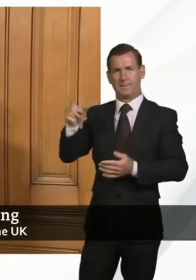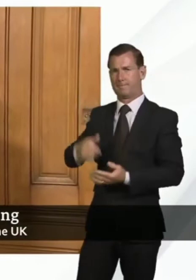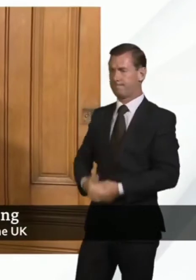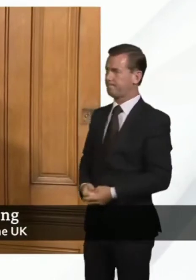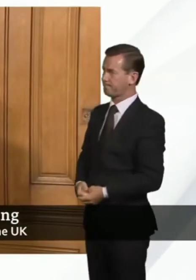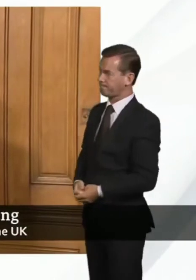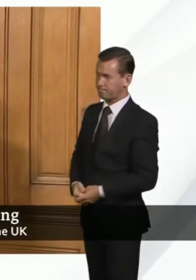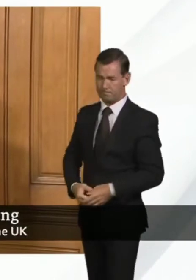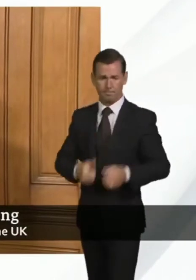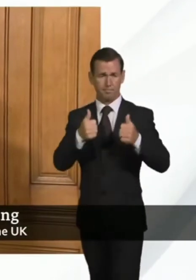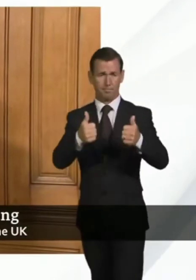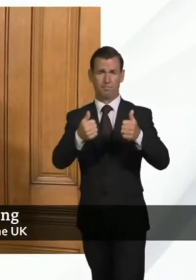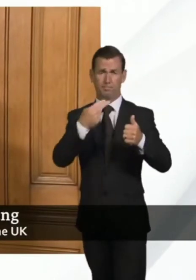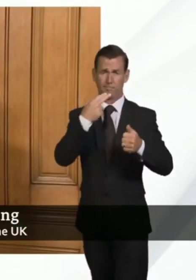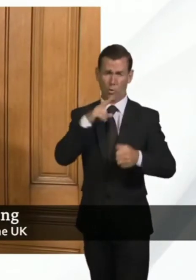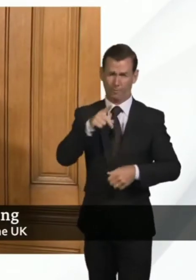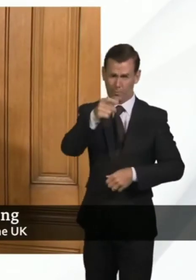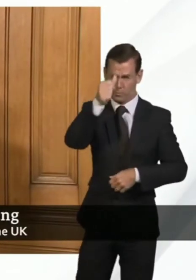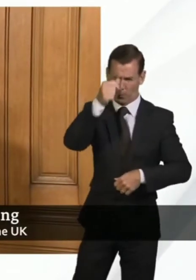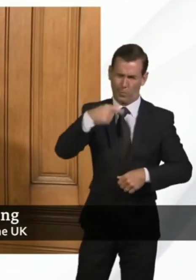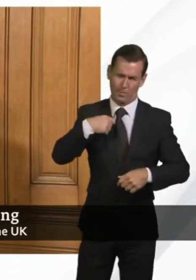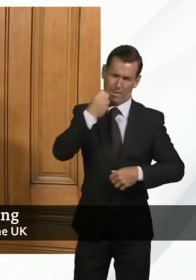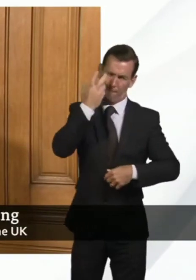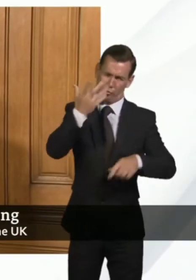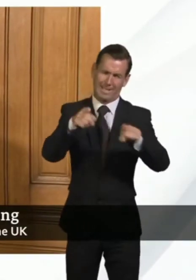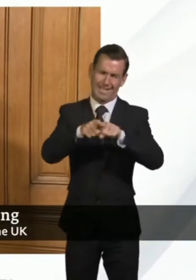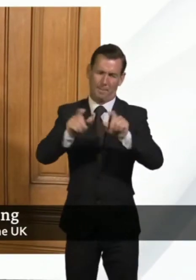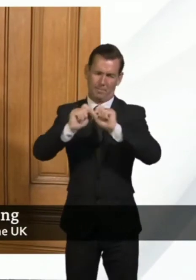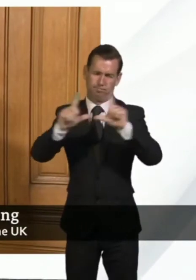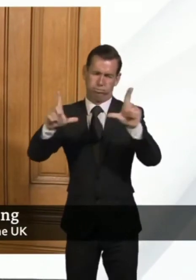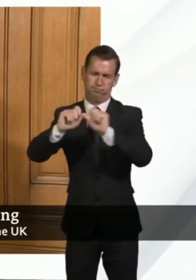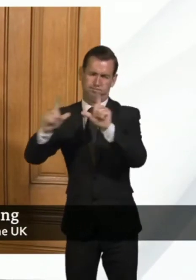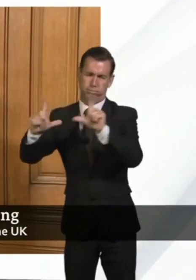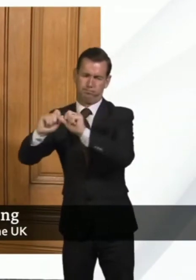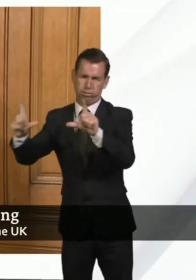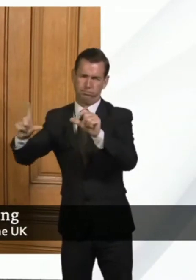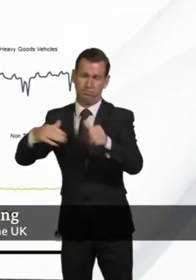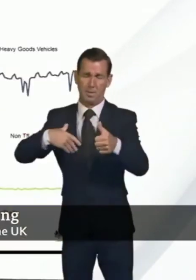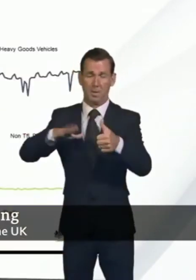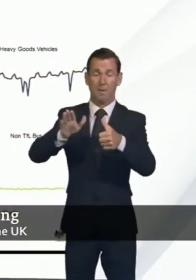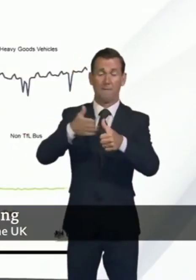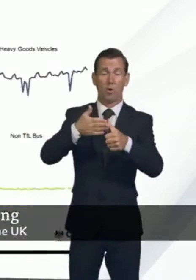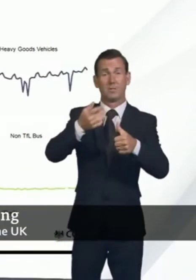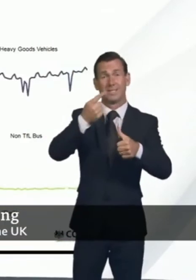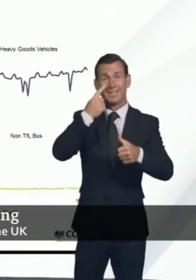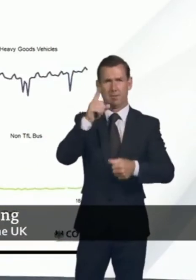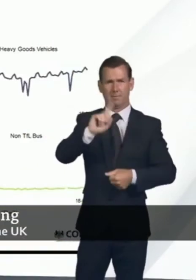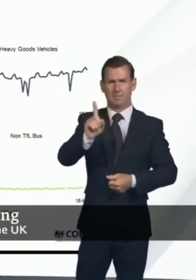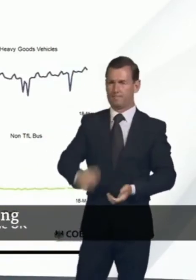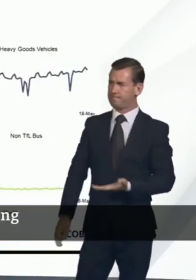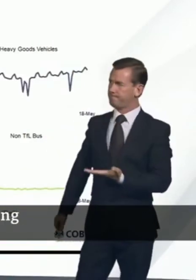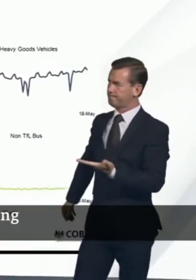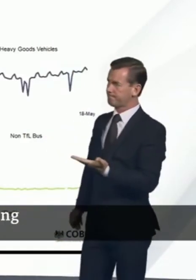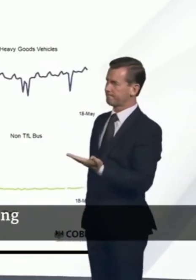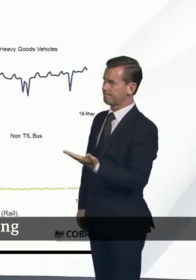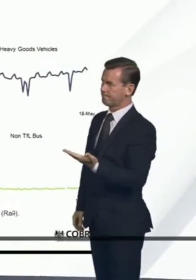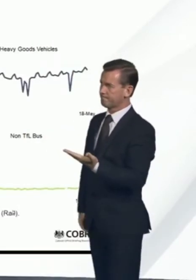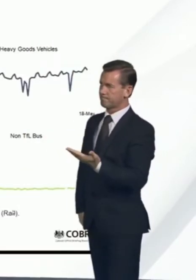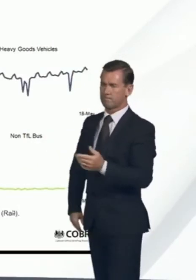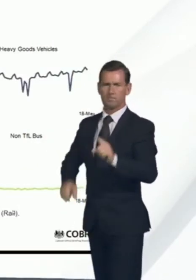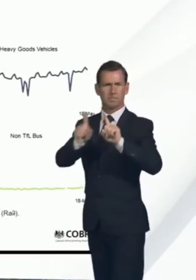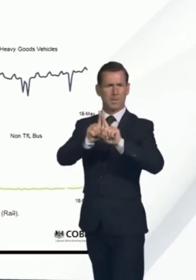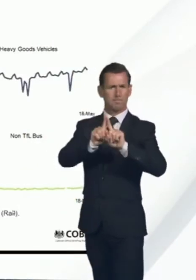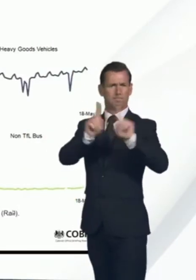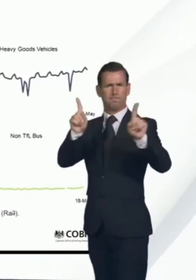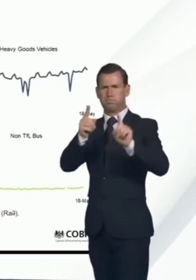today, with which I'm sure you have become familiar. So the first slide shows information on social distancing and how the